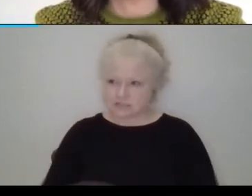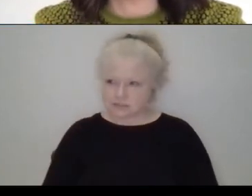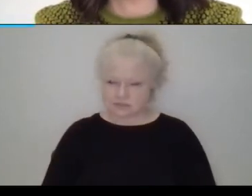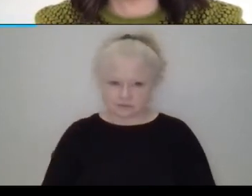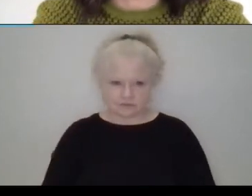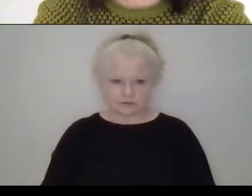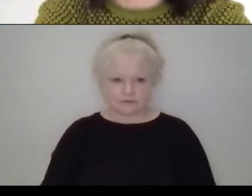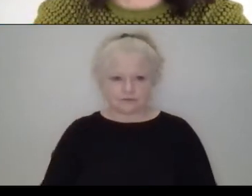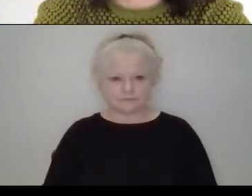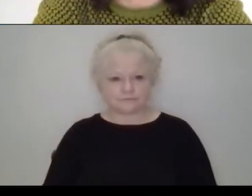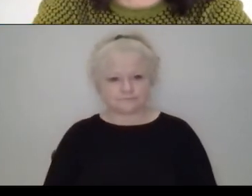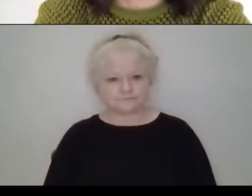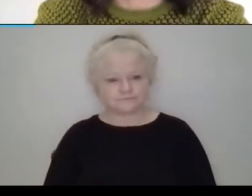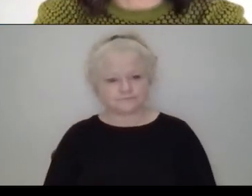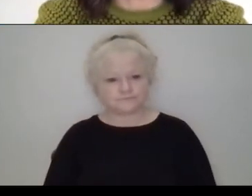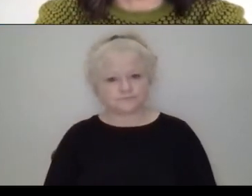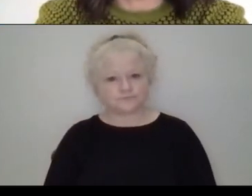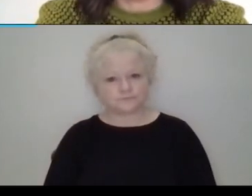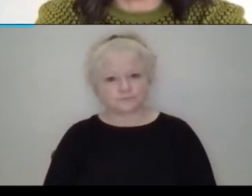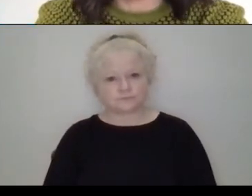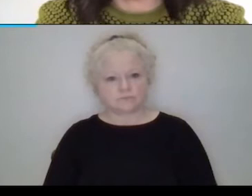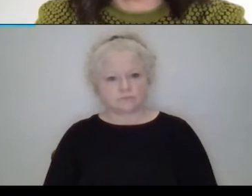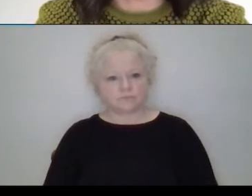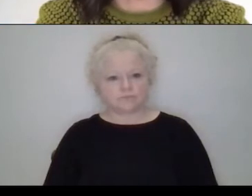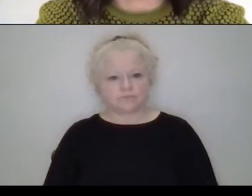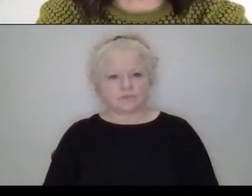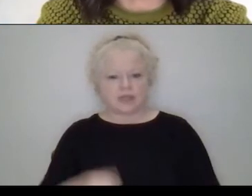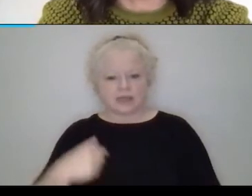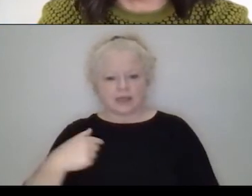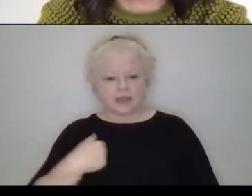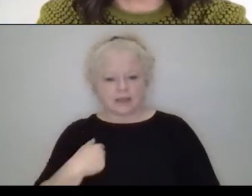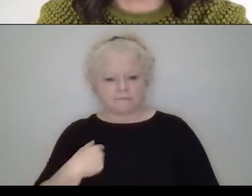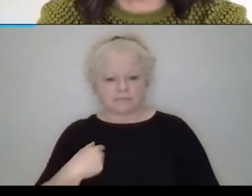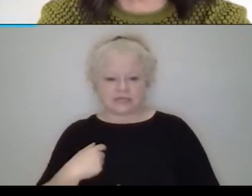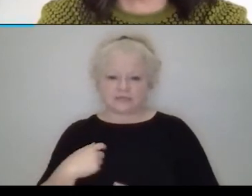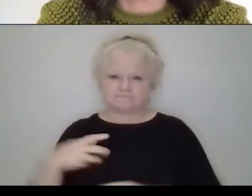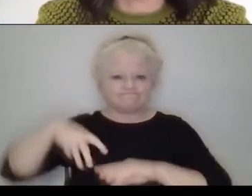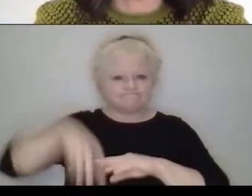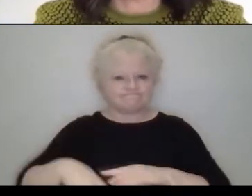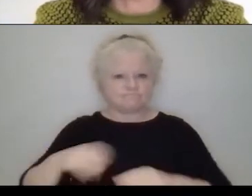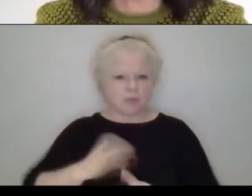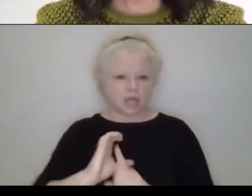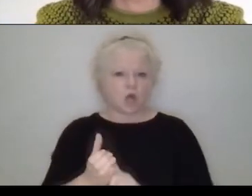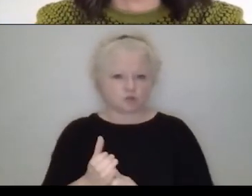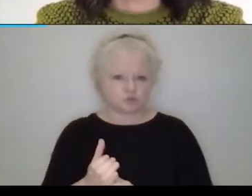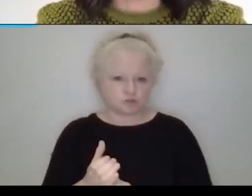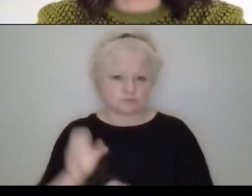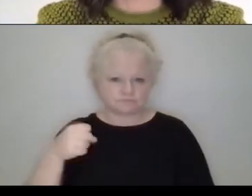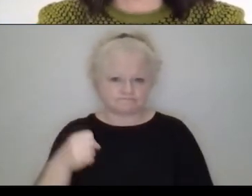wasn't maybe, I mean, people know that I am very related to my culture and locality, but I think that